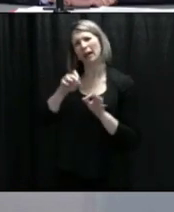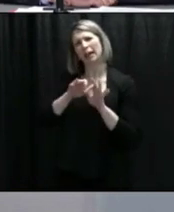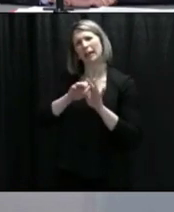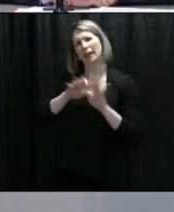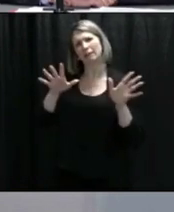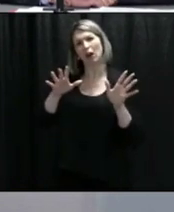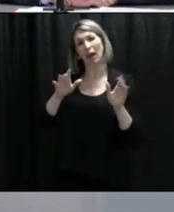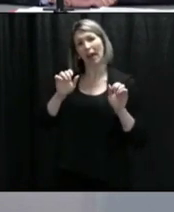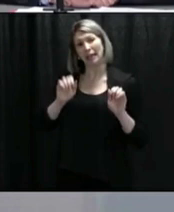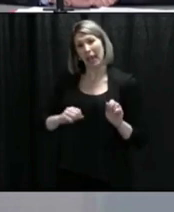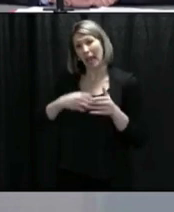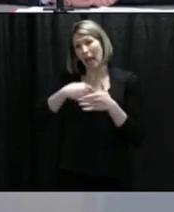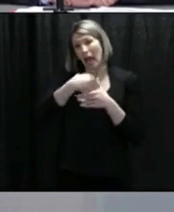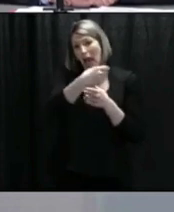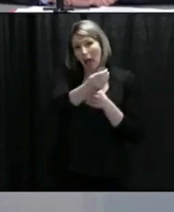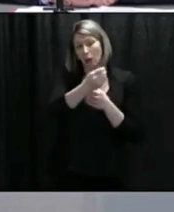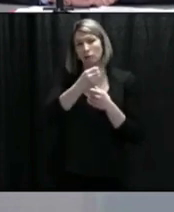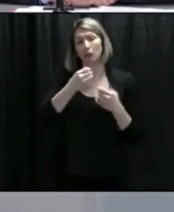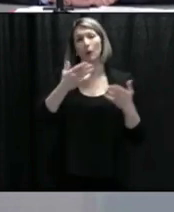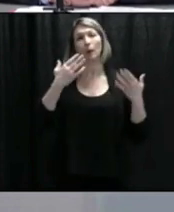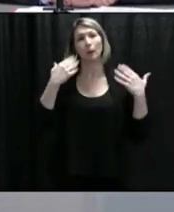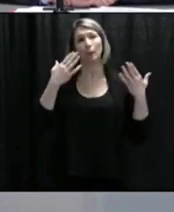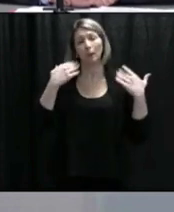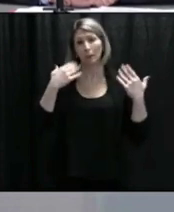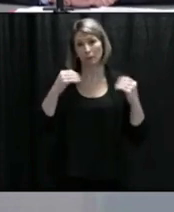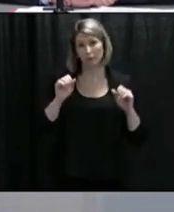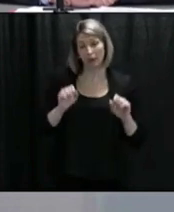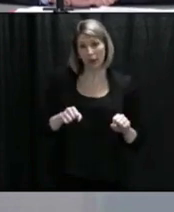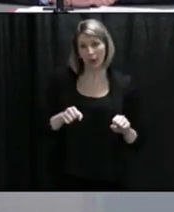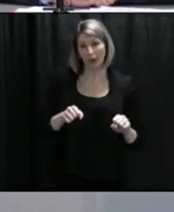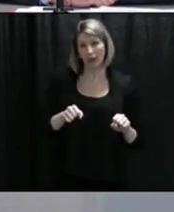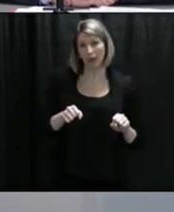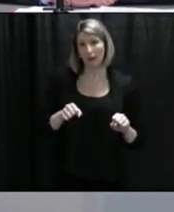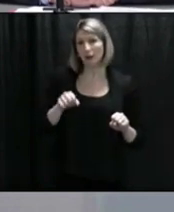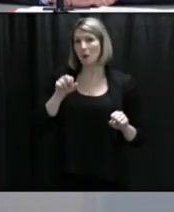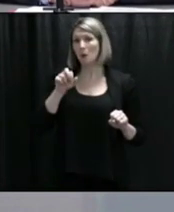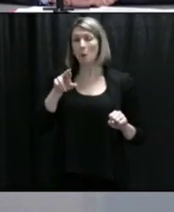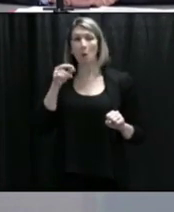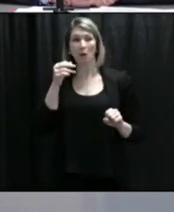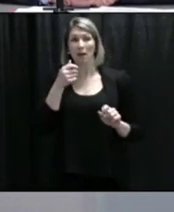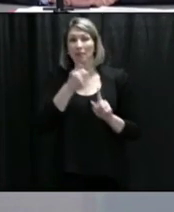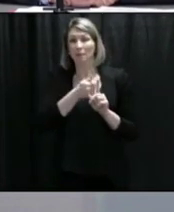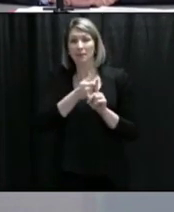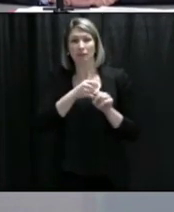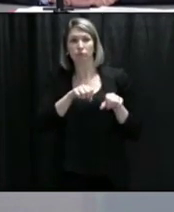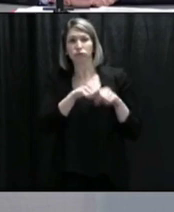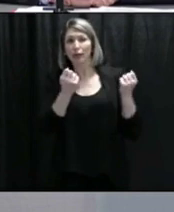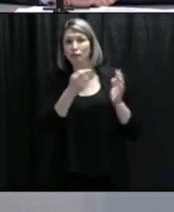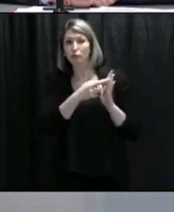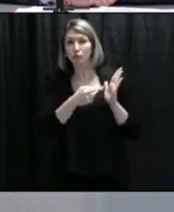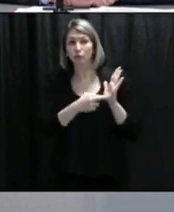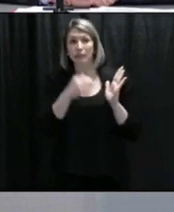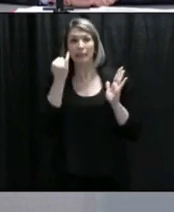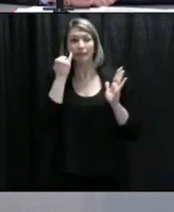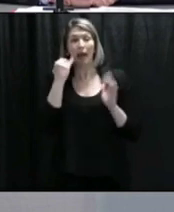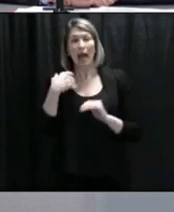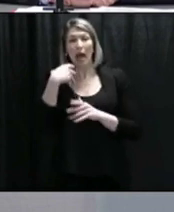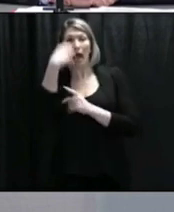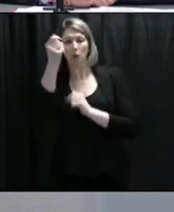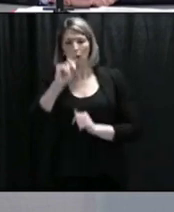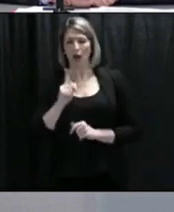people are going shackwacky. Is there any way that they are violating orders by doing something like that?